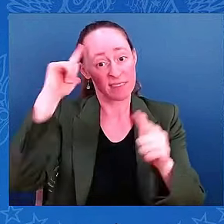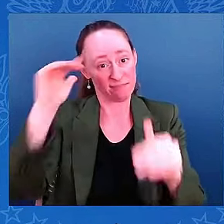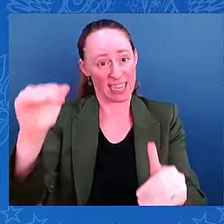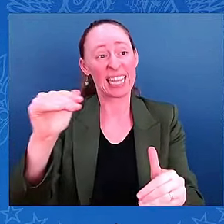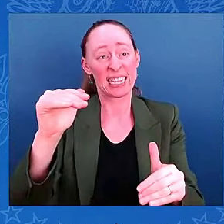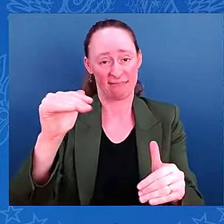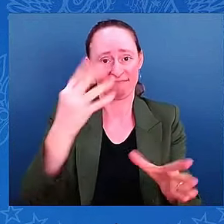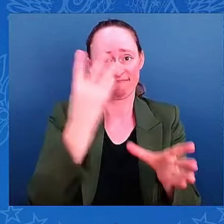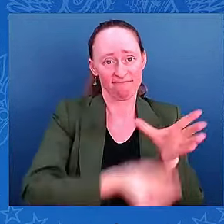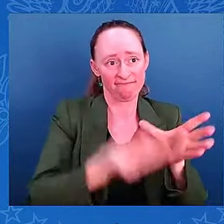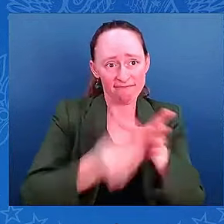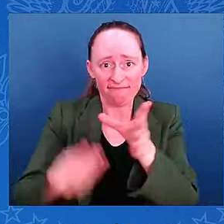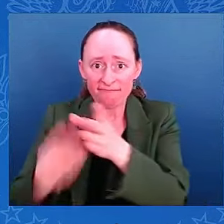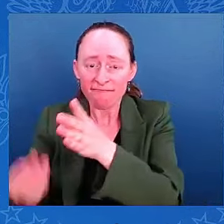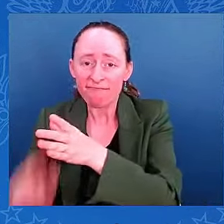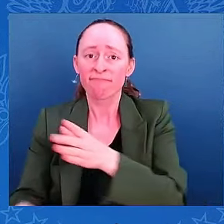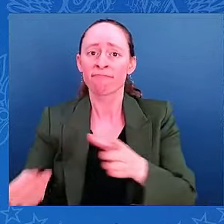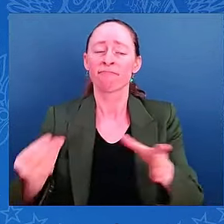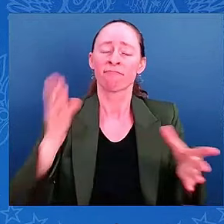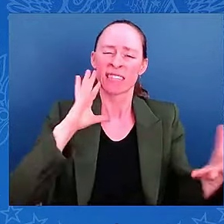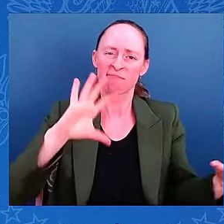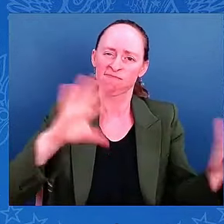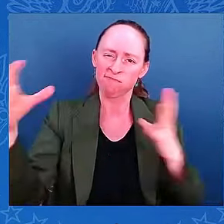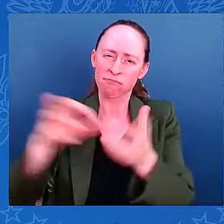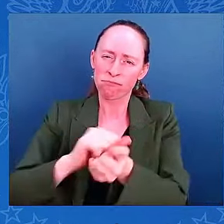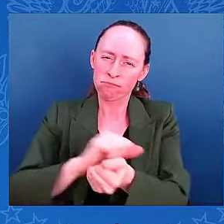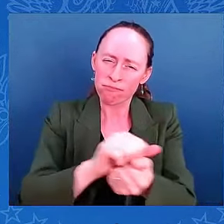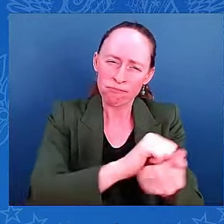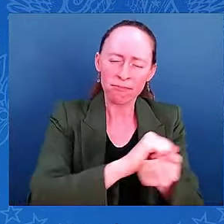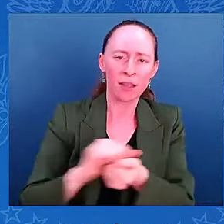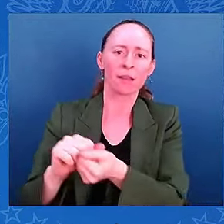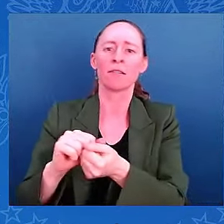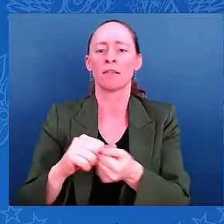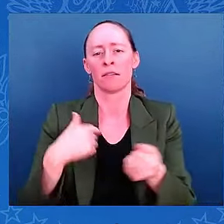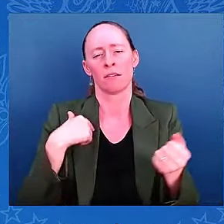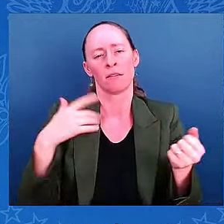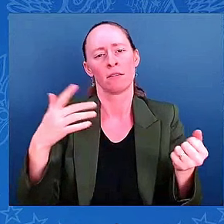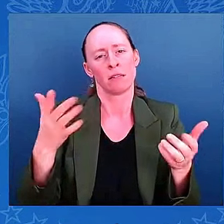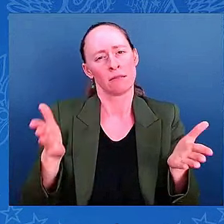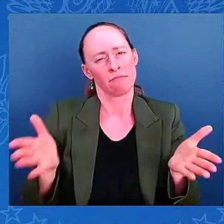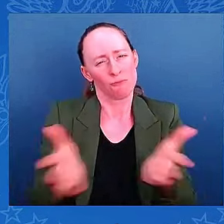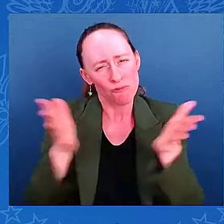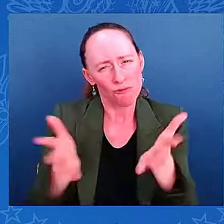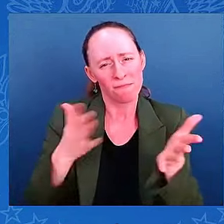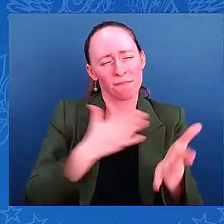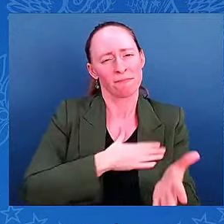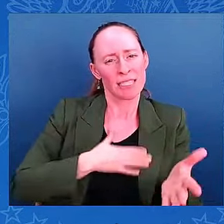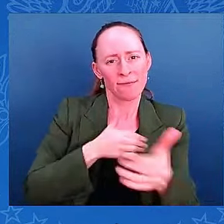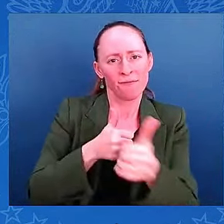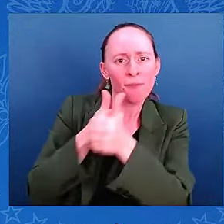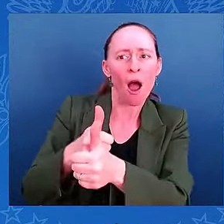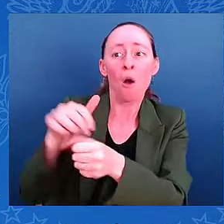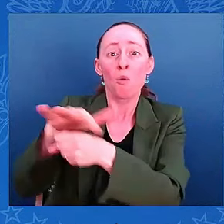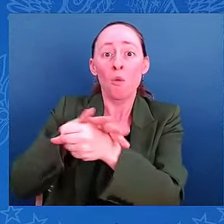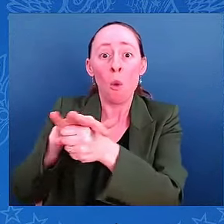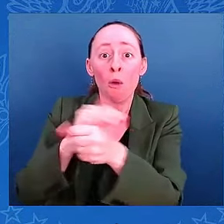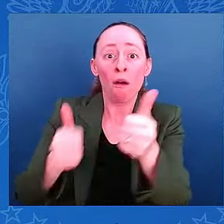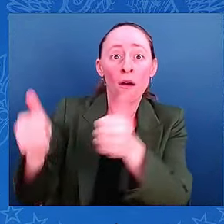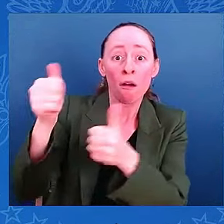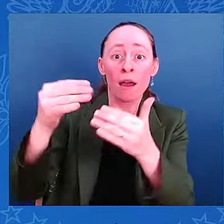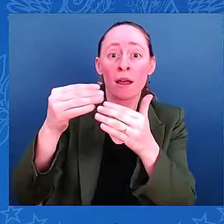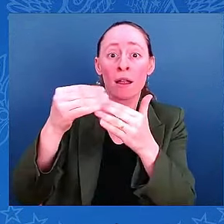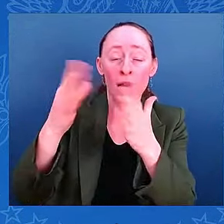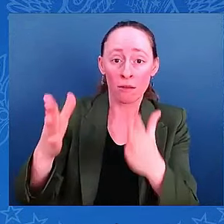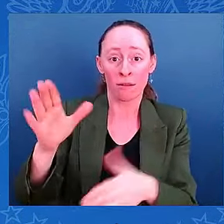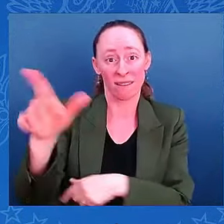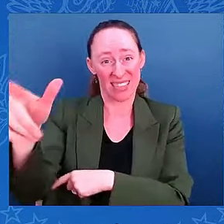officials. They know what they're talking about. They know what they're doing. And if you are told to evacuate, please evacuate immediately.